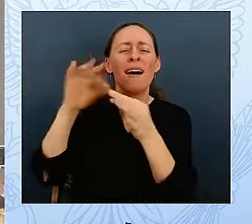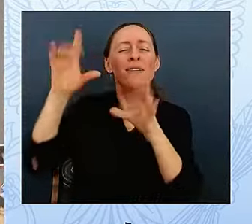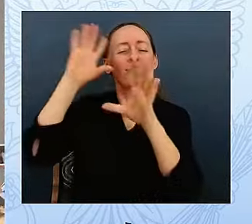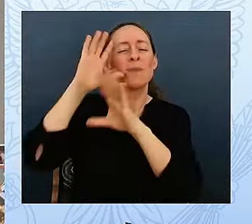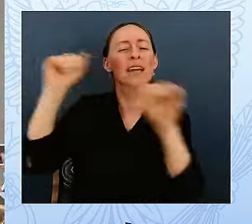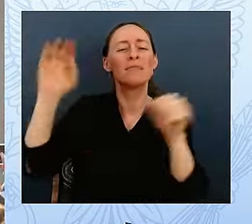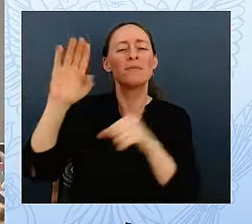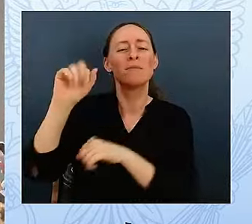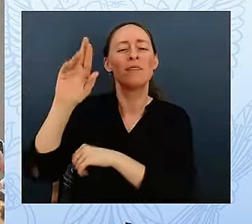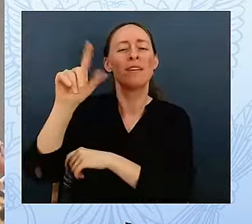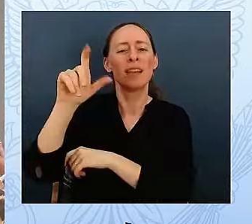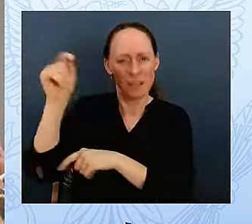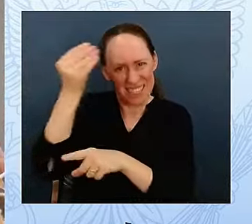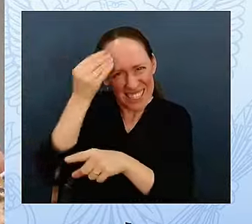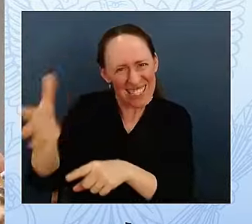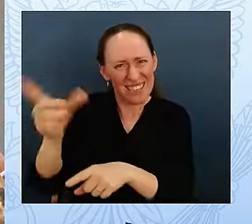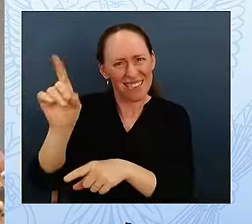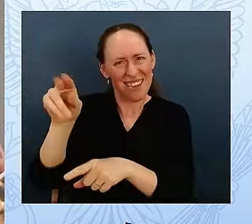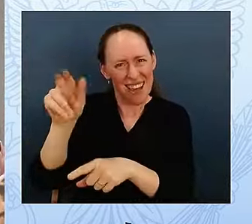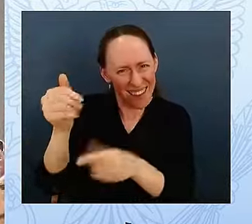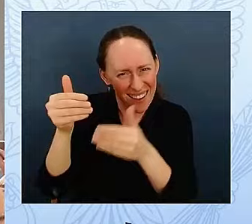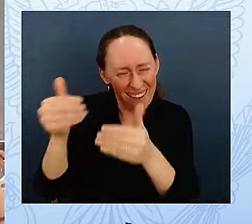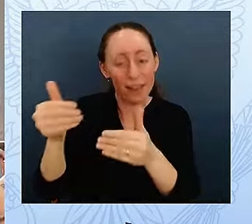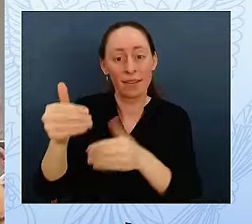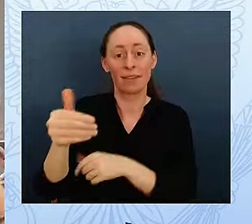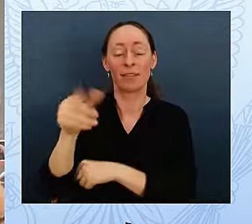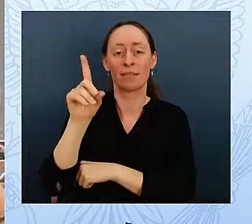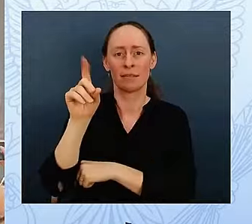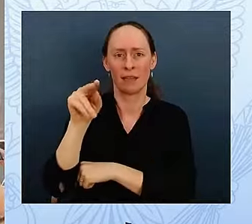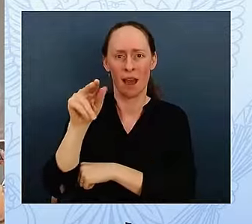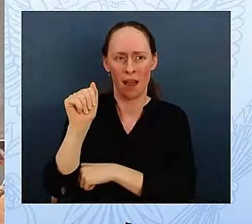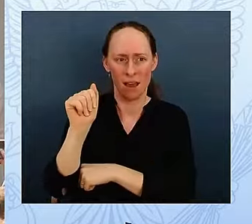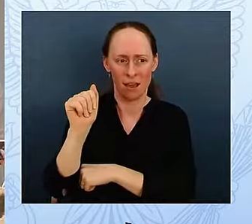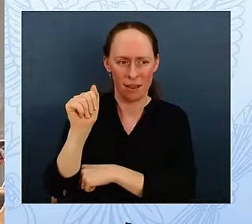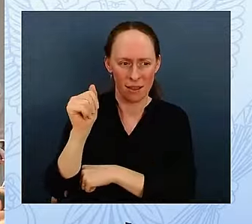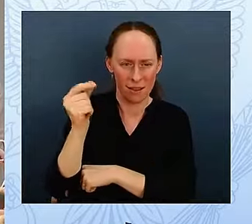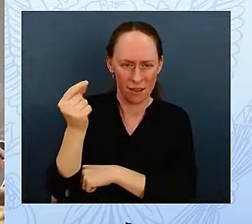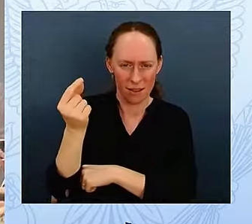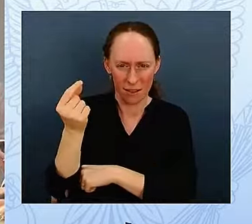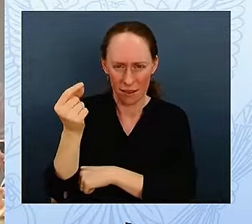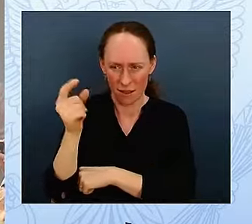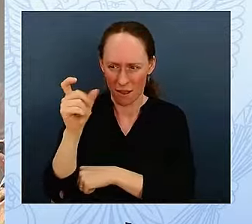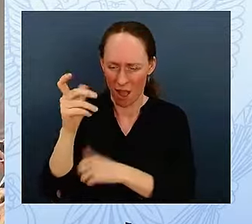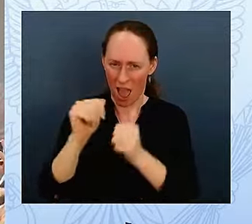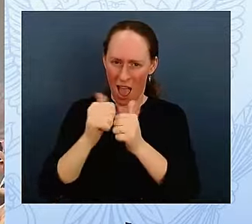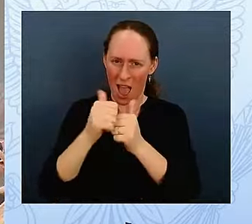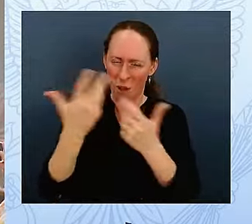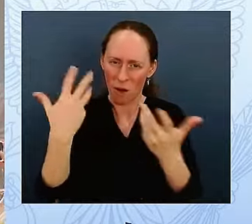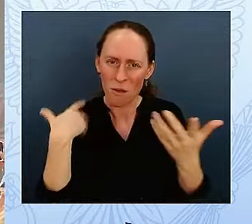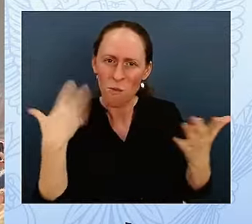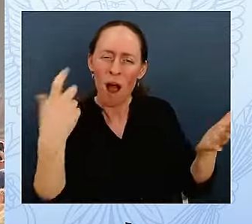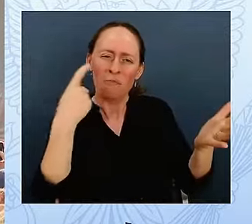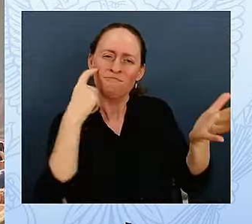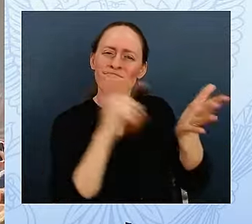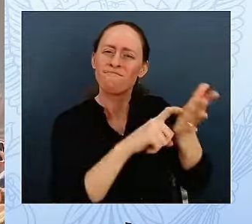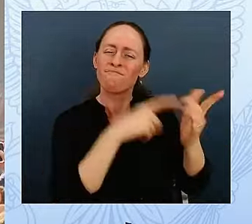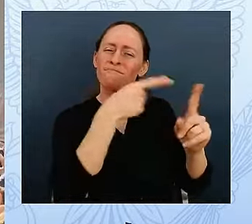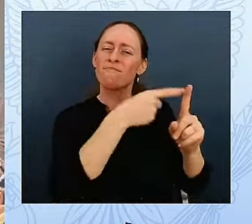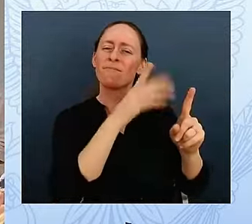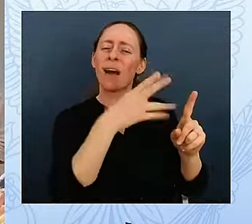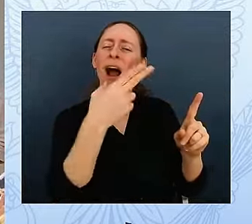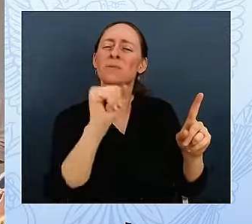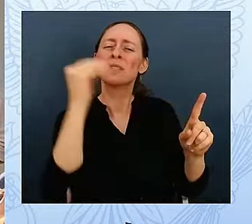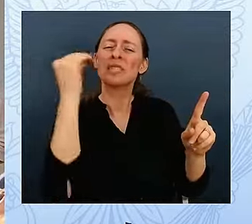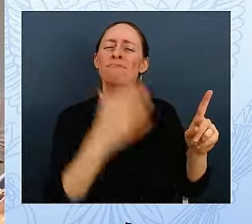to recognize her high school English teacher, Mrs. Morello, who went above and beyond for her school in